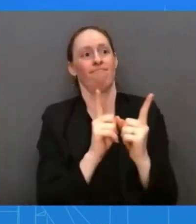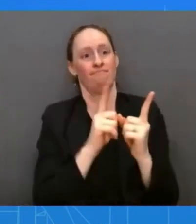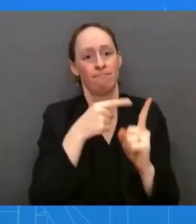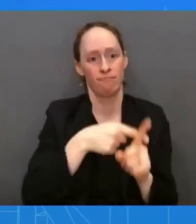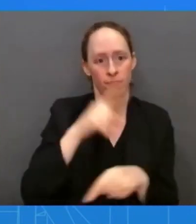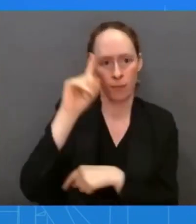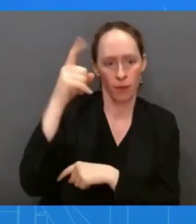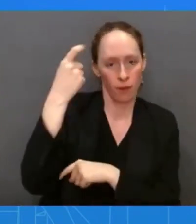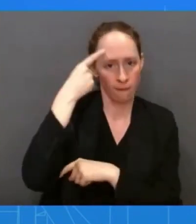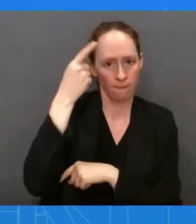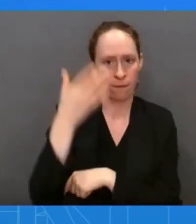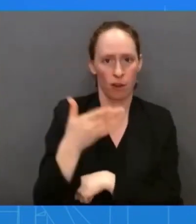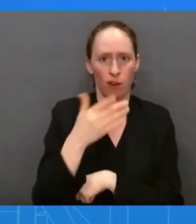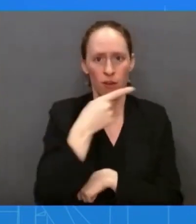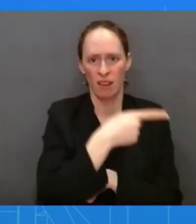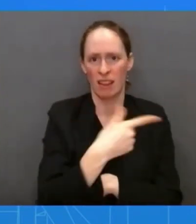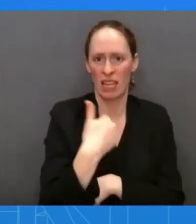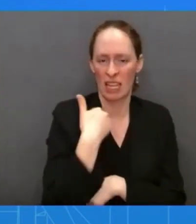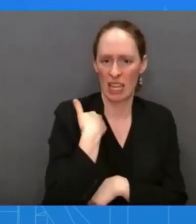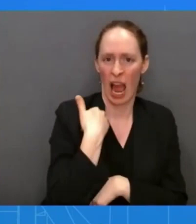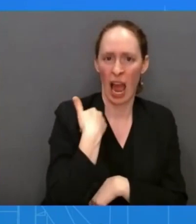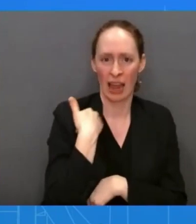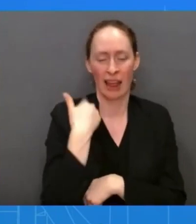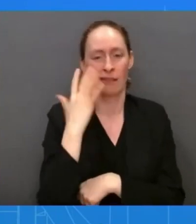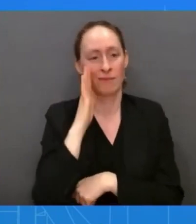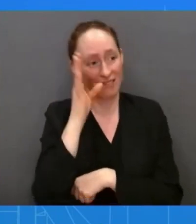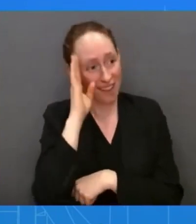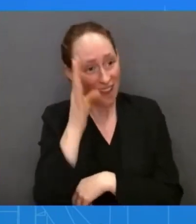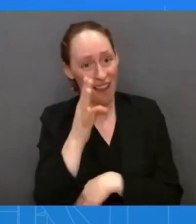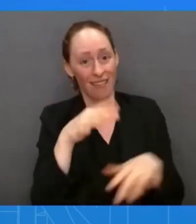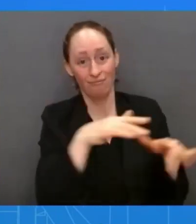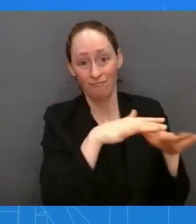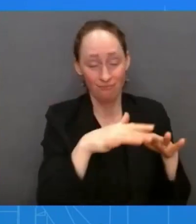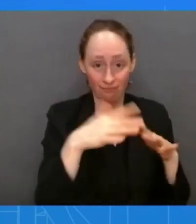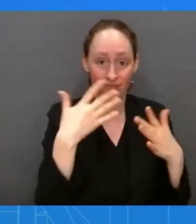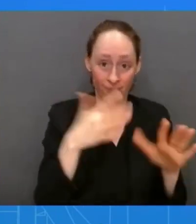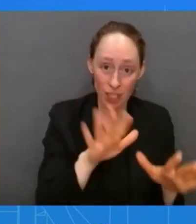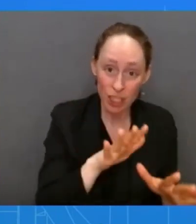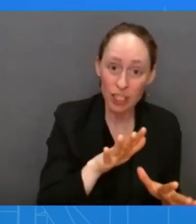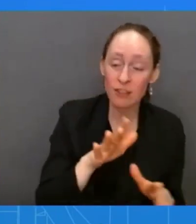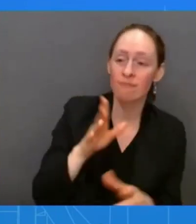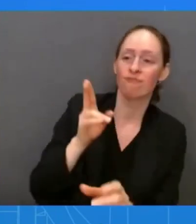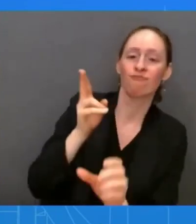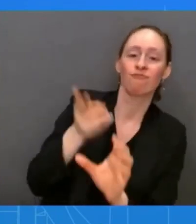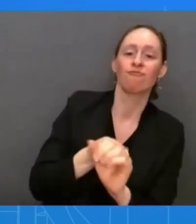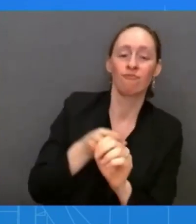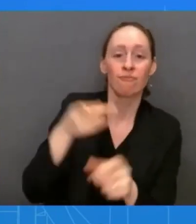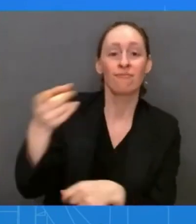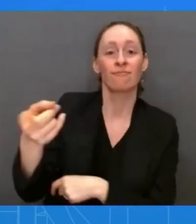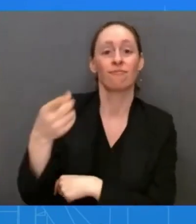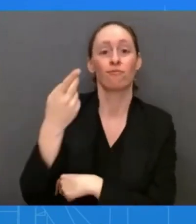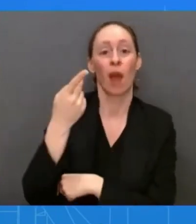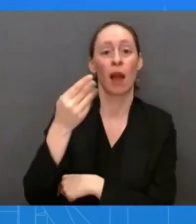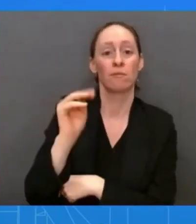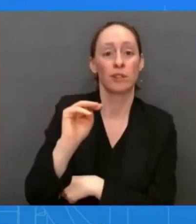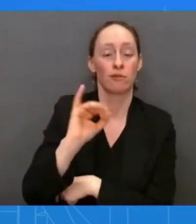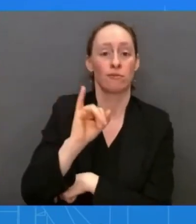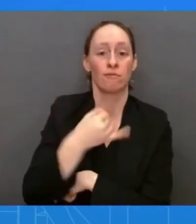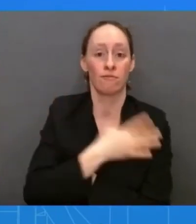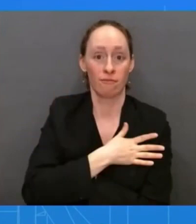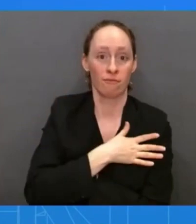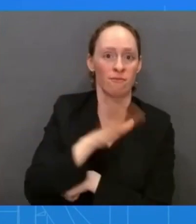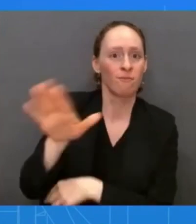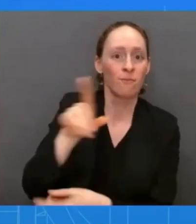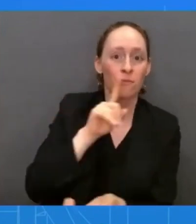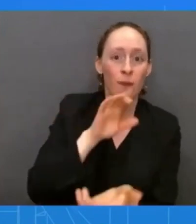and the First Lady will join Prime Minister Trudeau and Mrs. Trudeau for an intimate gathering at their residence. And on Friday, the